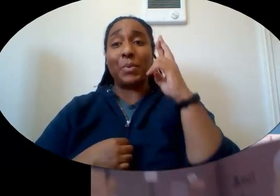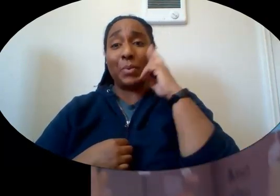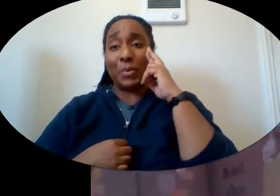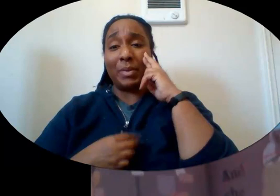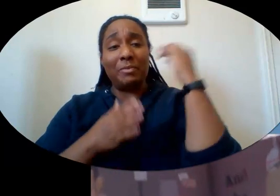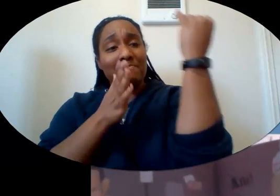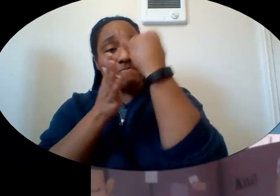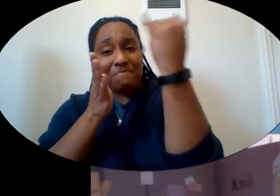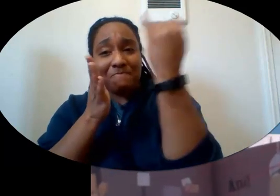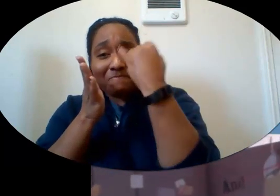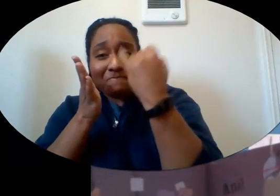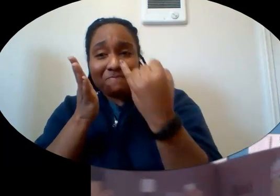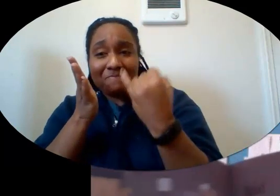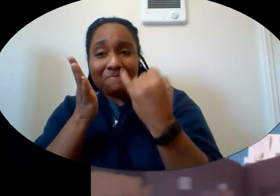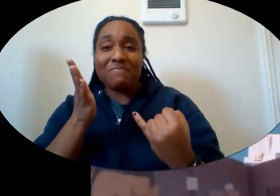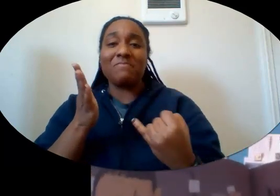And she did.